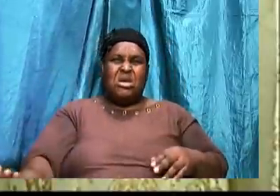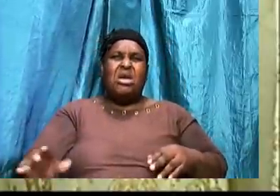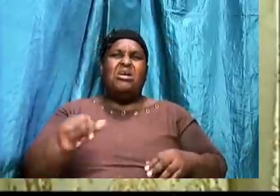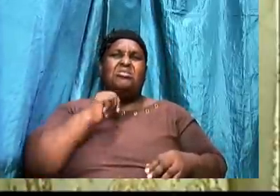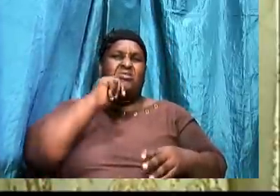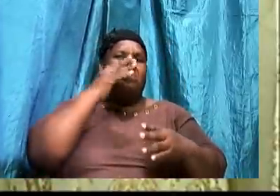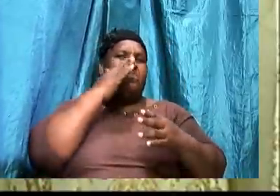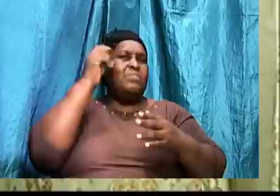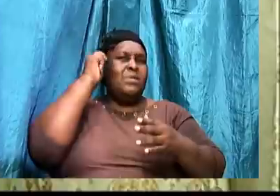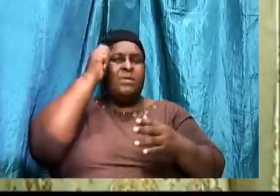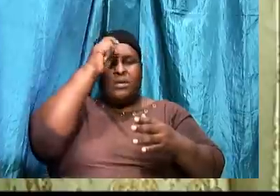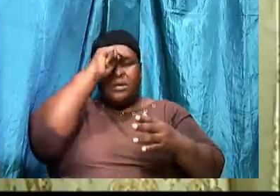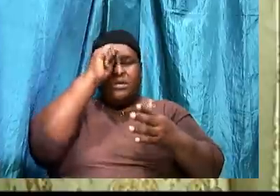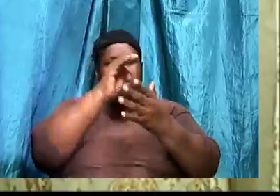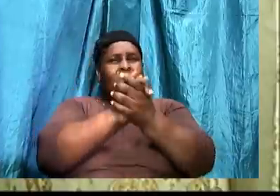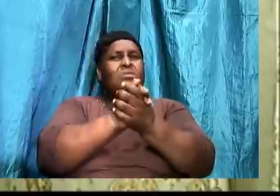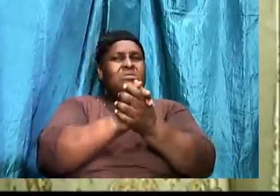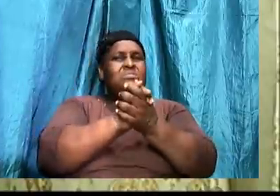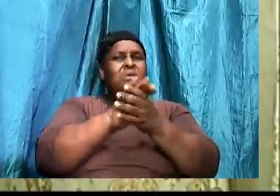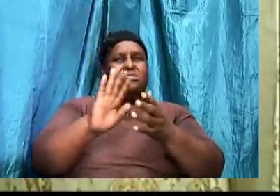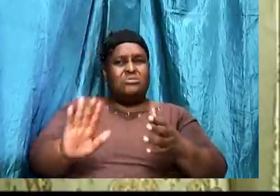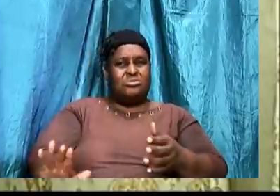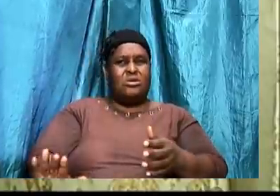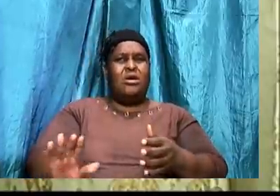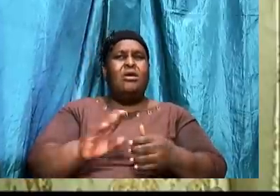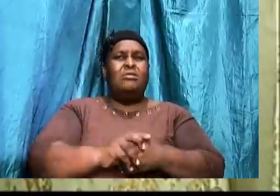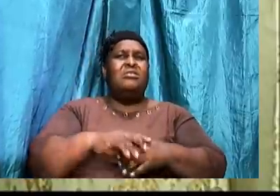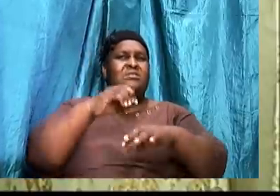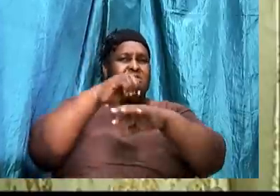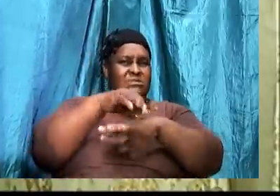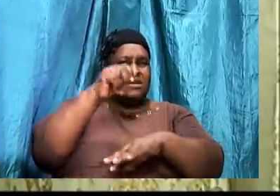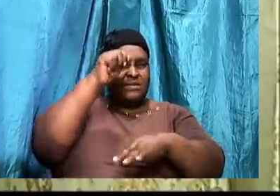child. Send Uriah to his death. Uriah to his death.